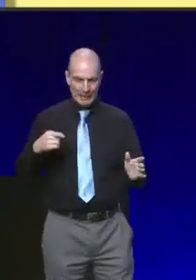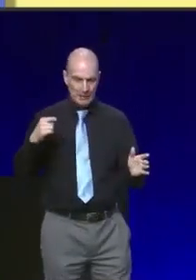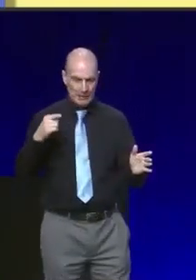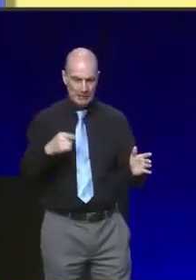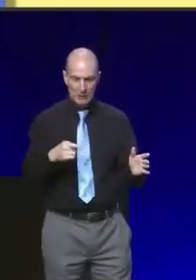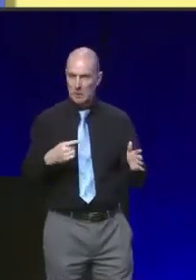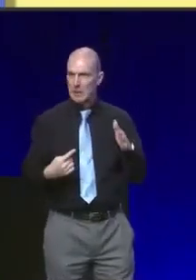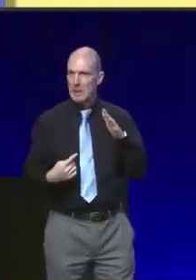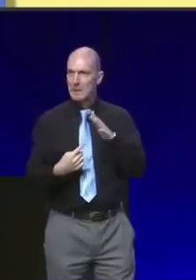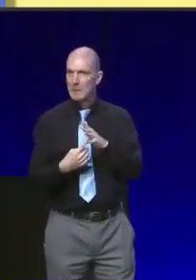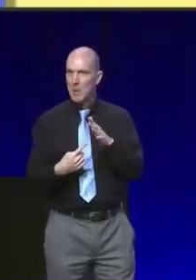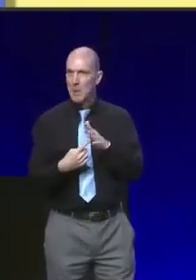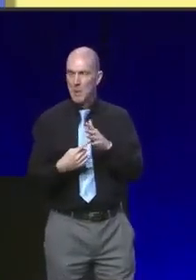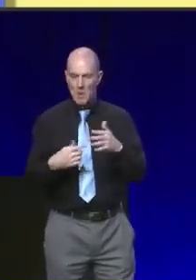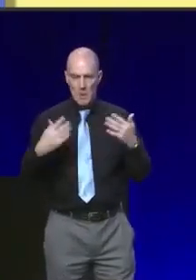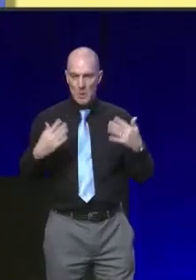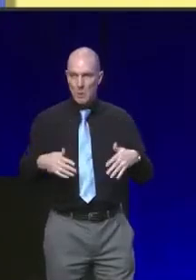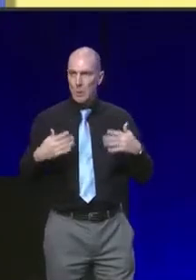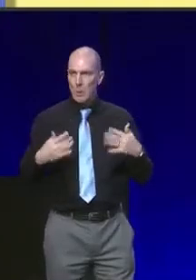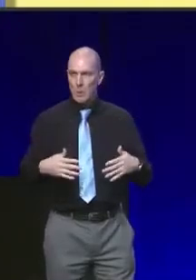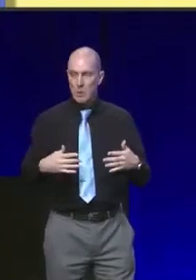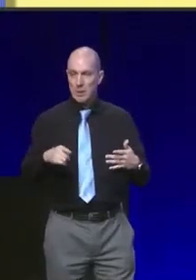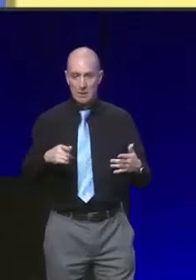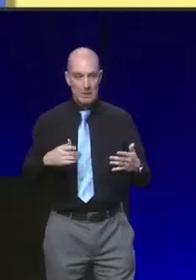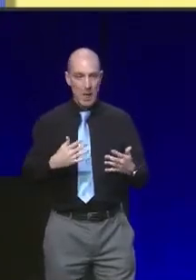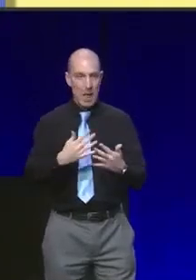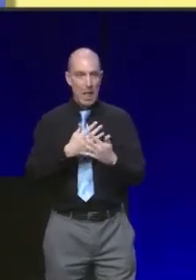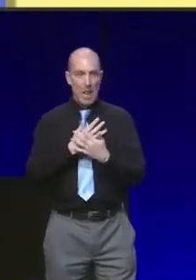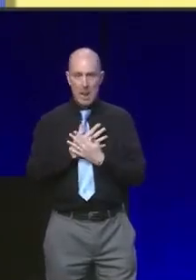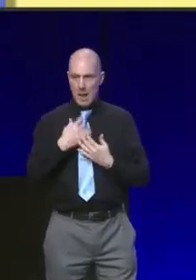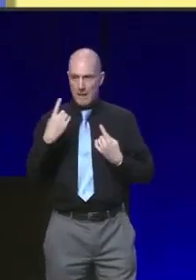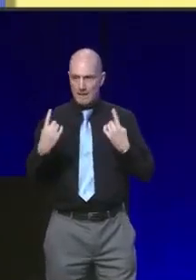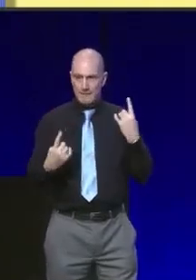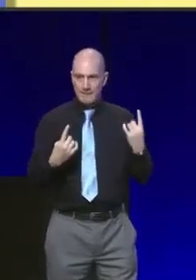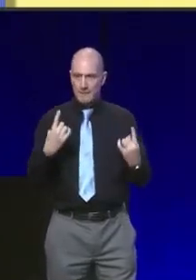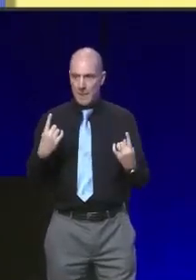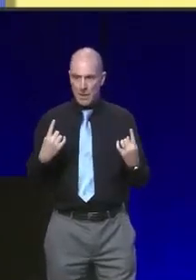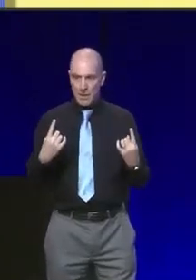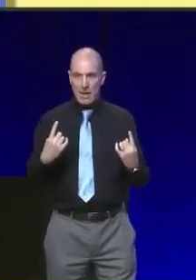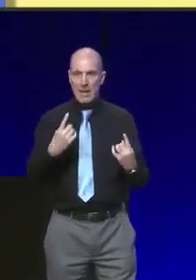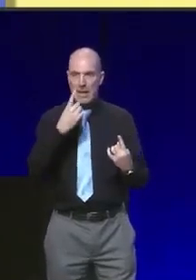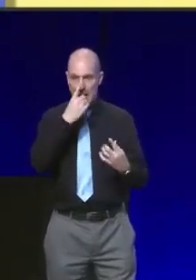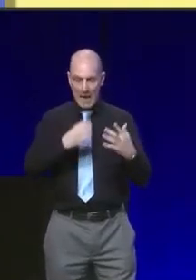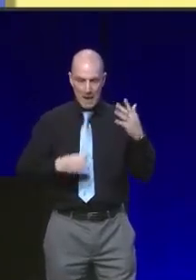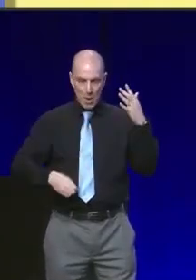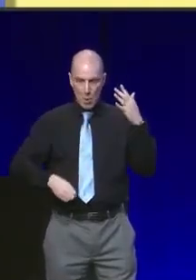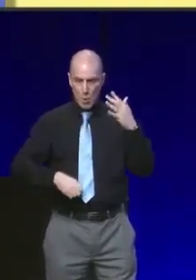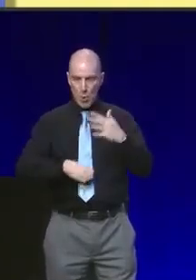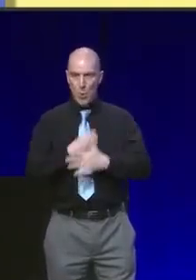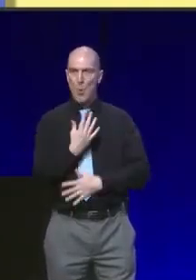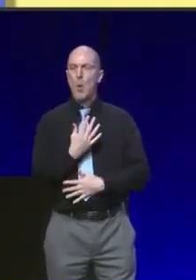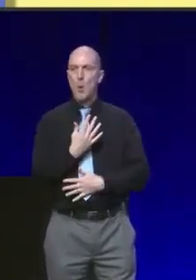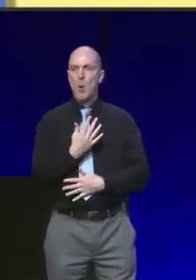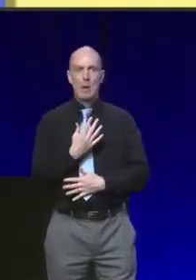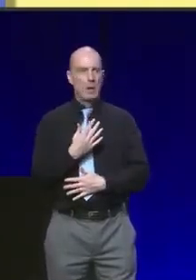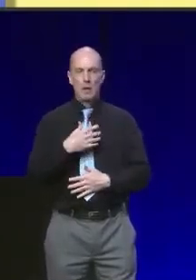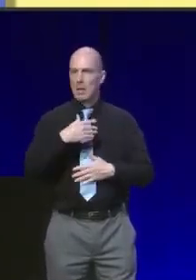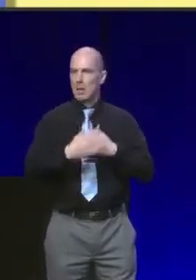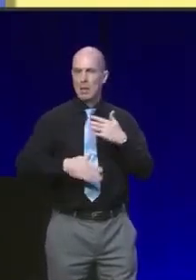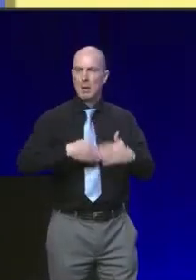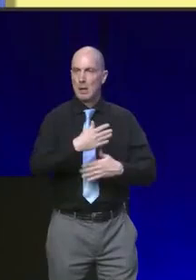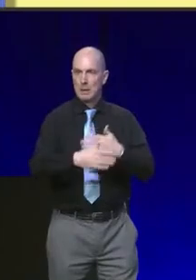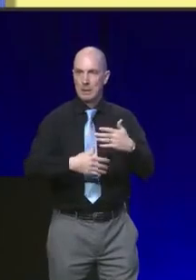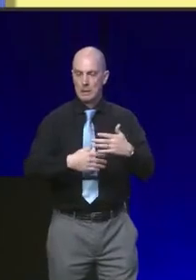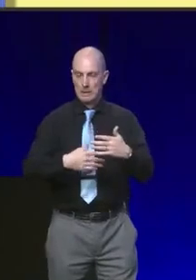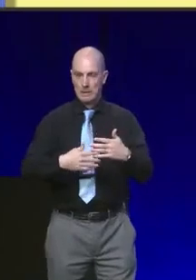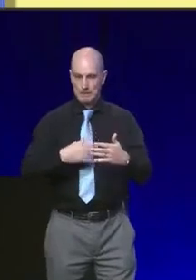reminds us that it is the love of those around us that makes us thrive and for me that has been central to what I